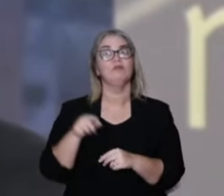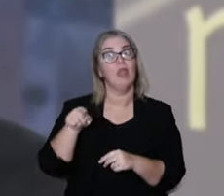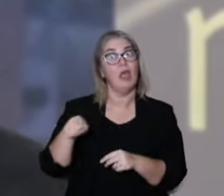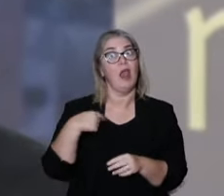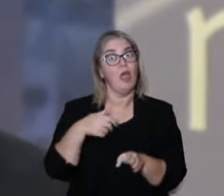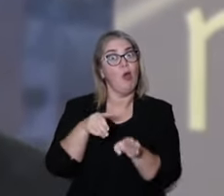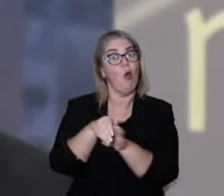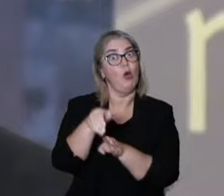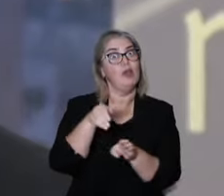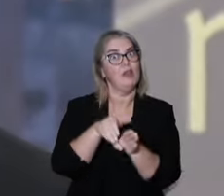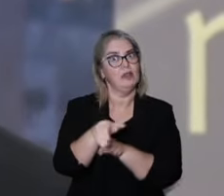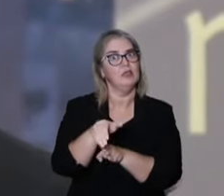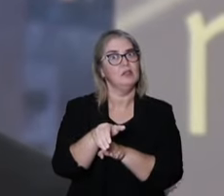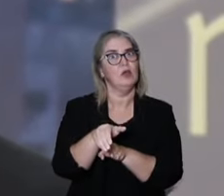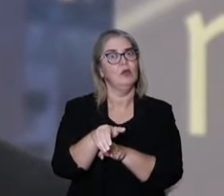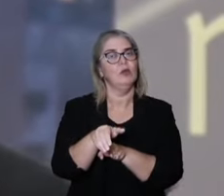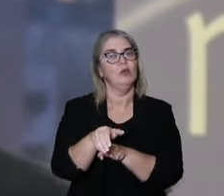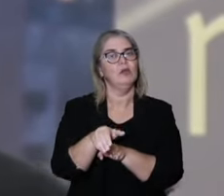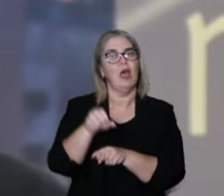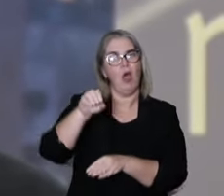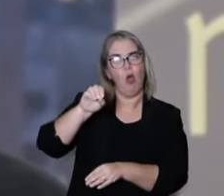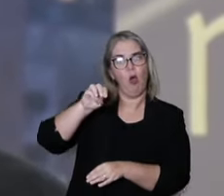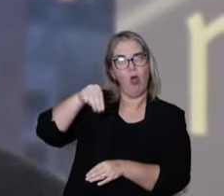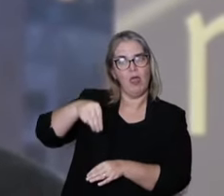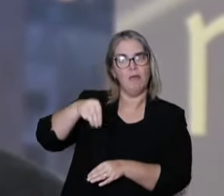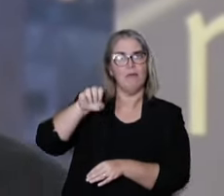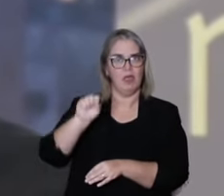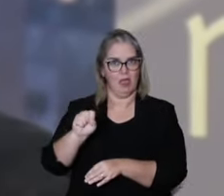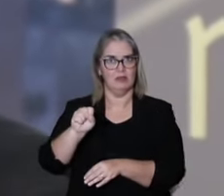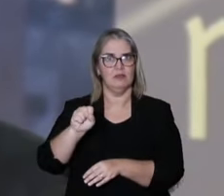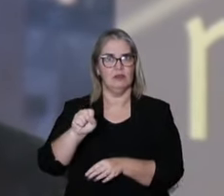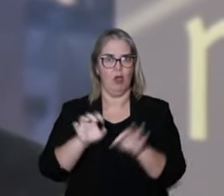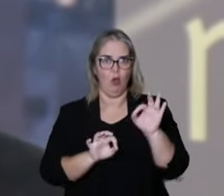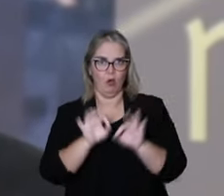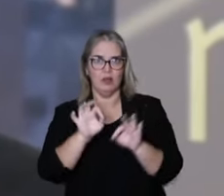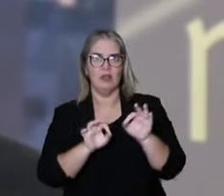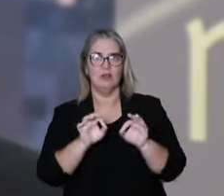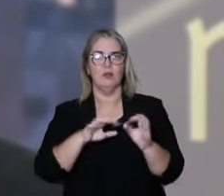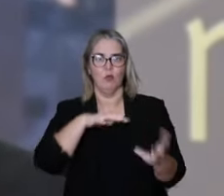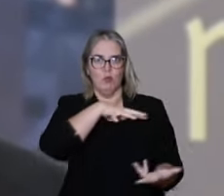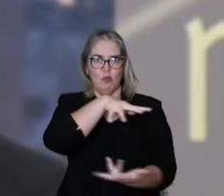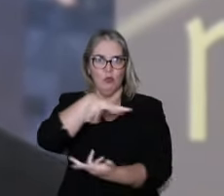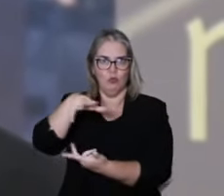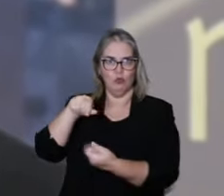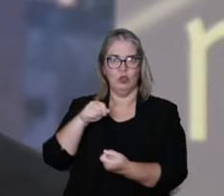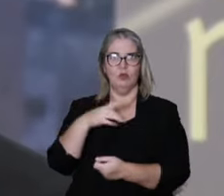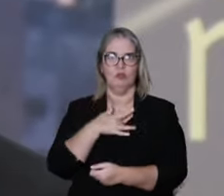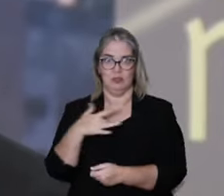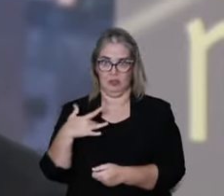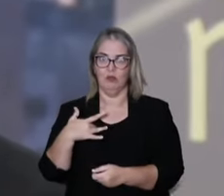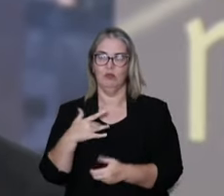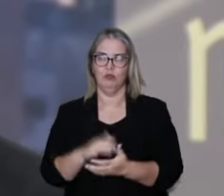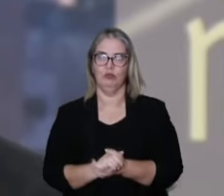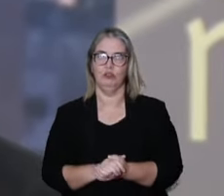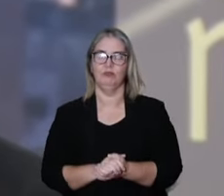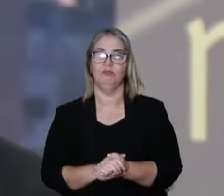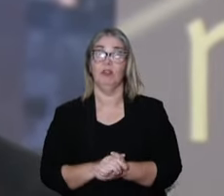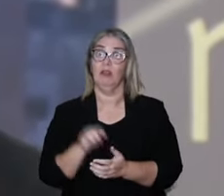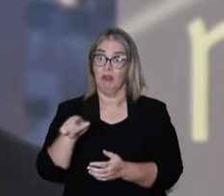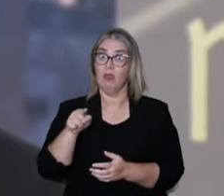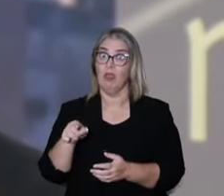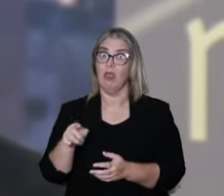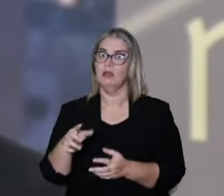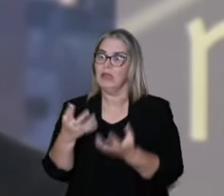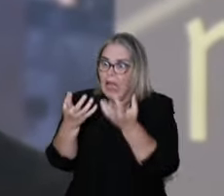medicine, especially the Chinese one is something that the WHO has recommended for a while